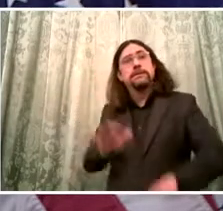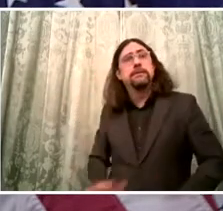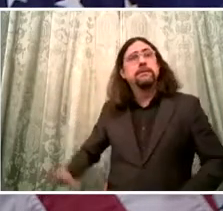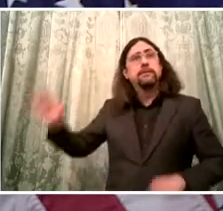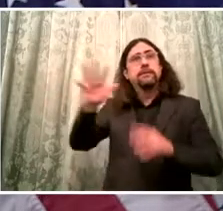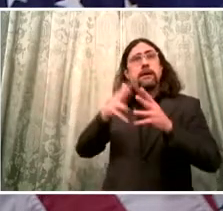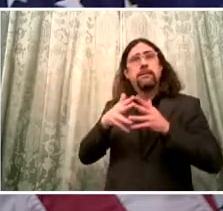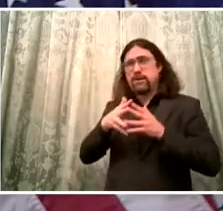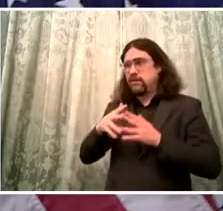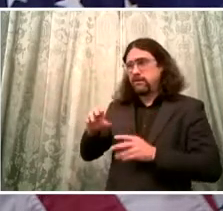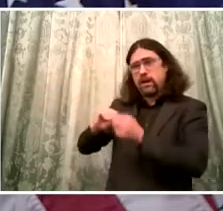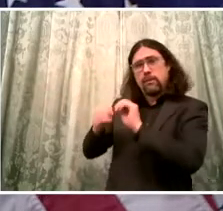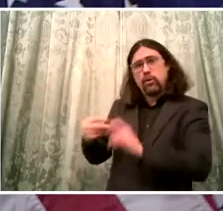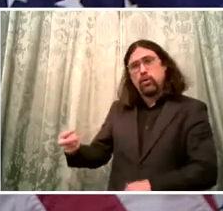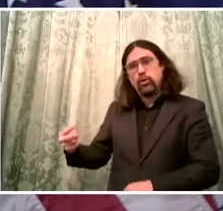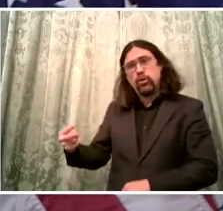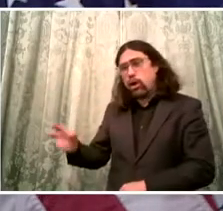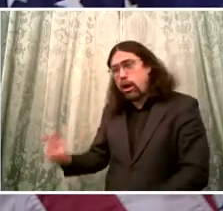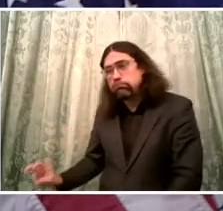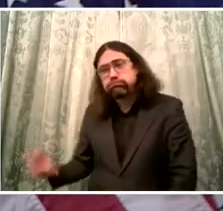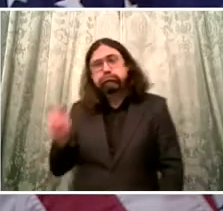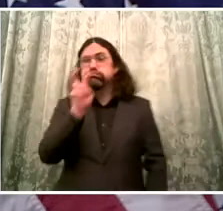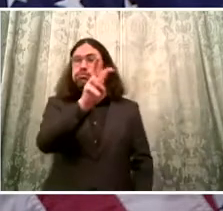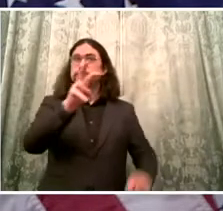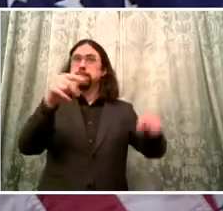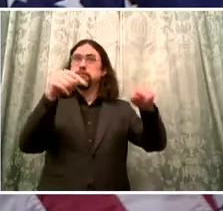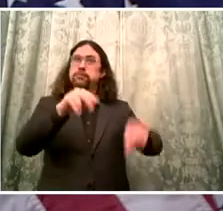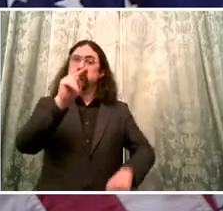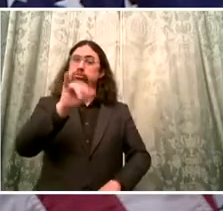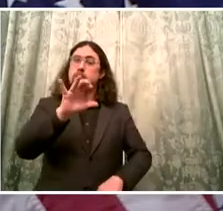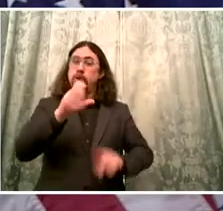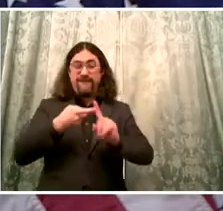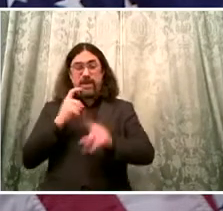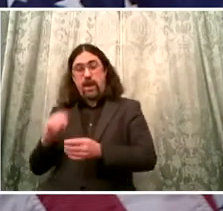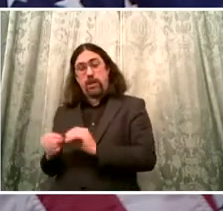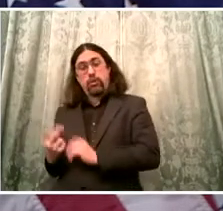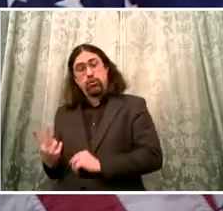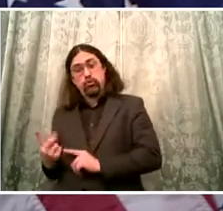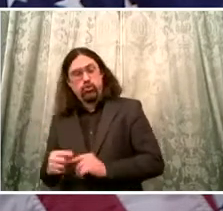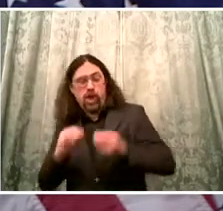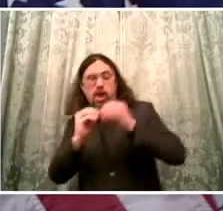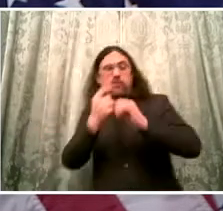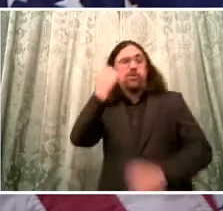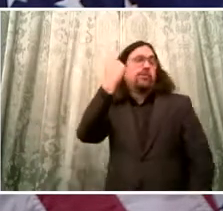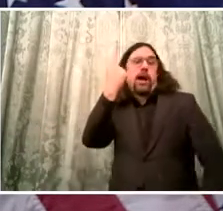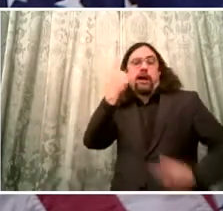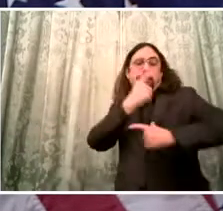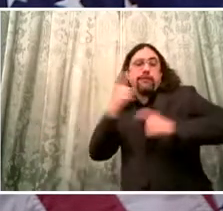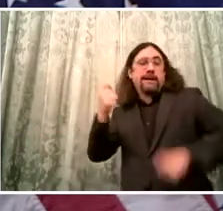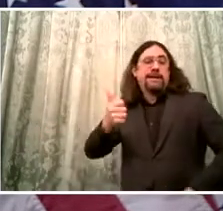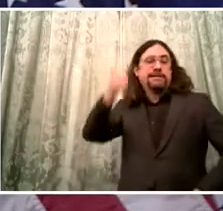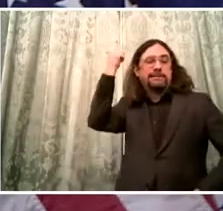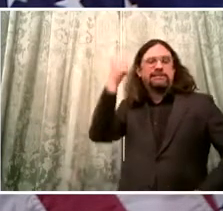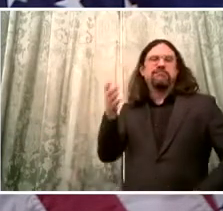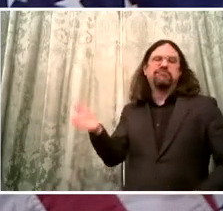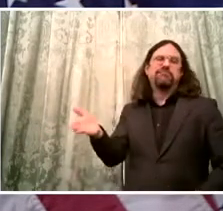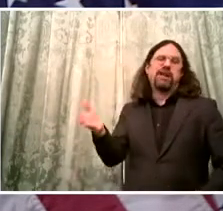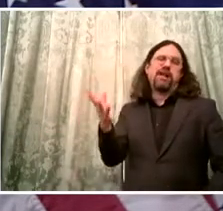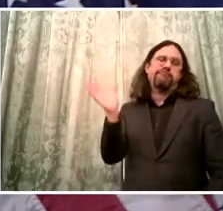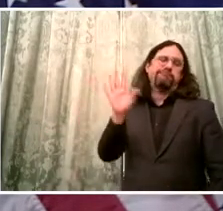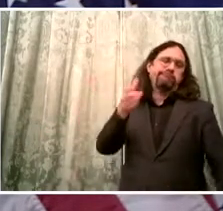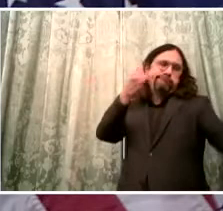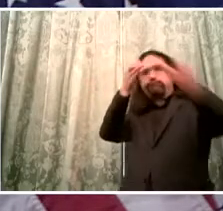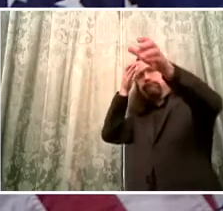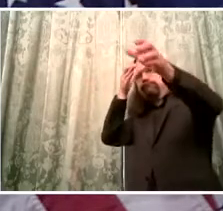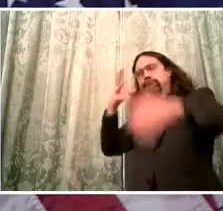pass the ball to them is my attitude. And the last important thing to say is two months of sheer